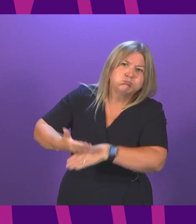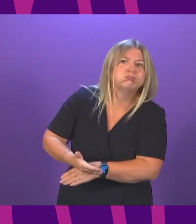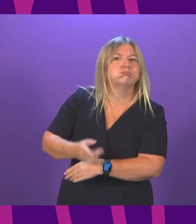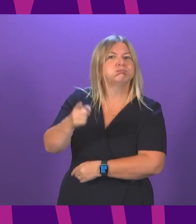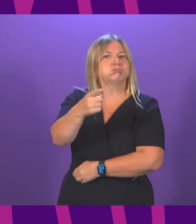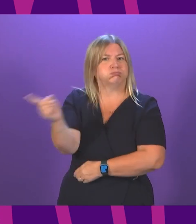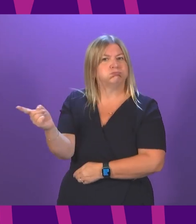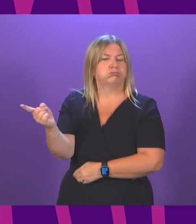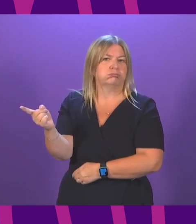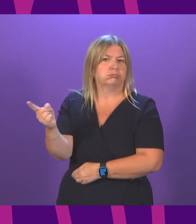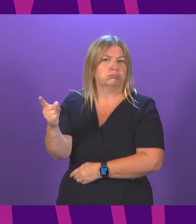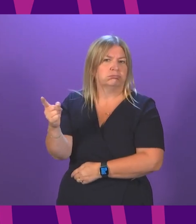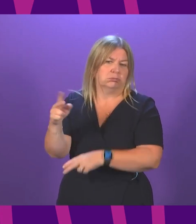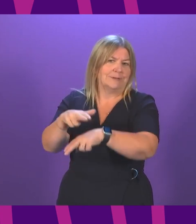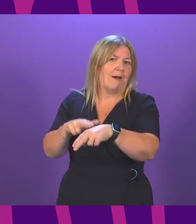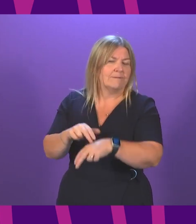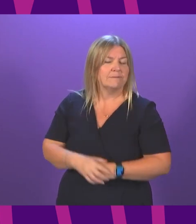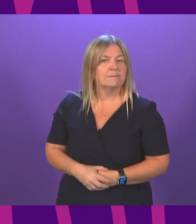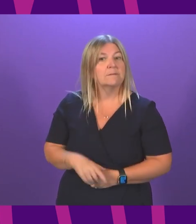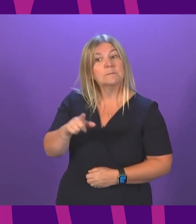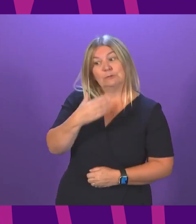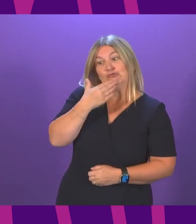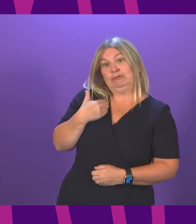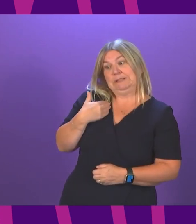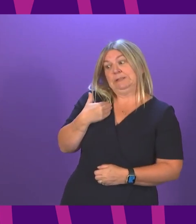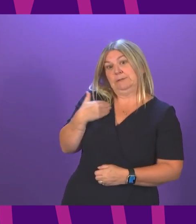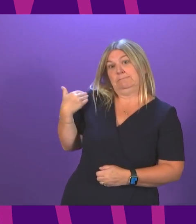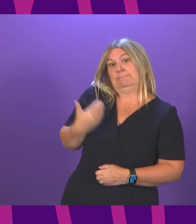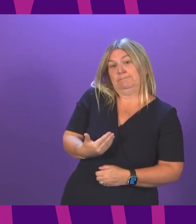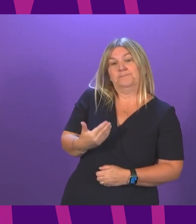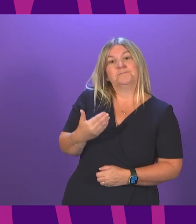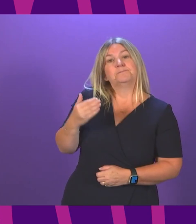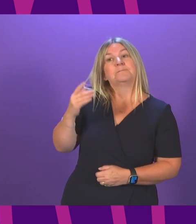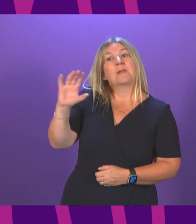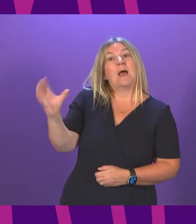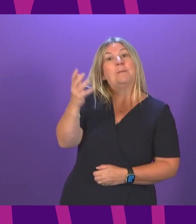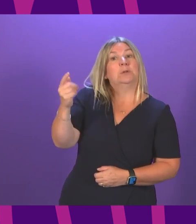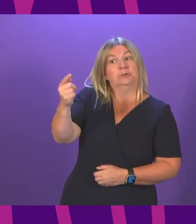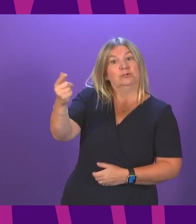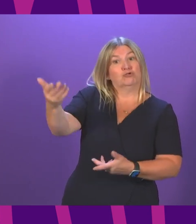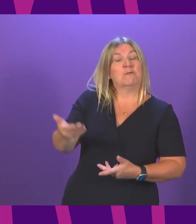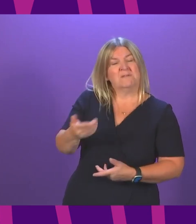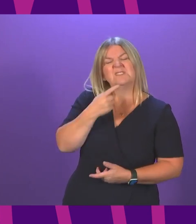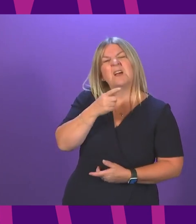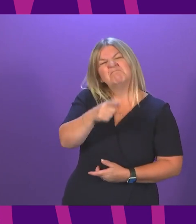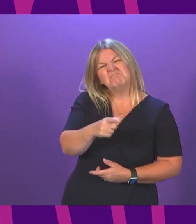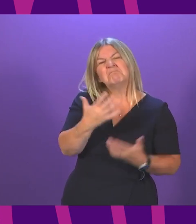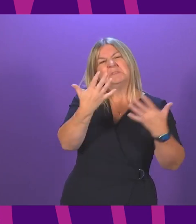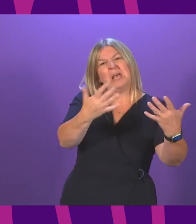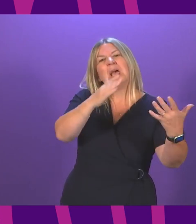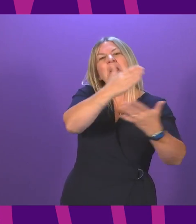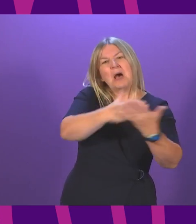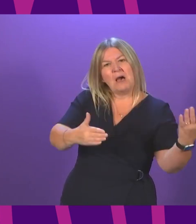working in the service. But in the most recent week, the ambulance service advised that they responded to round about 10,500,